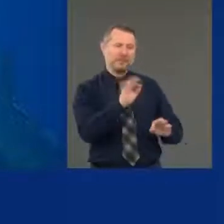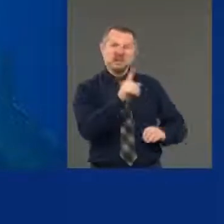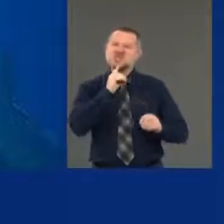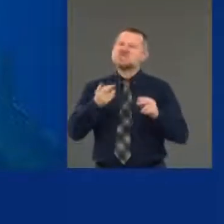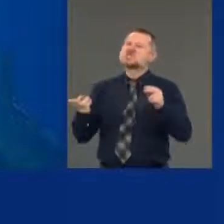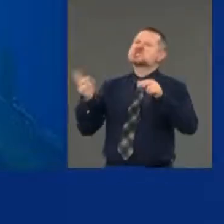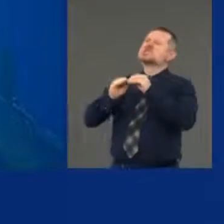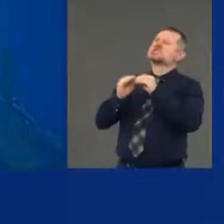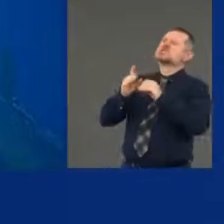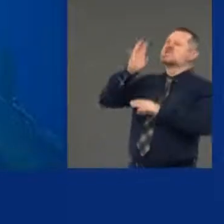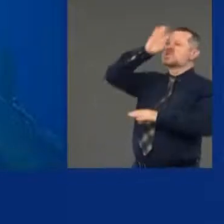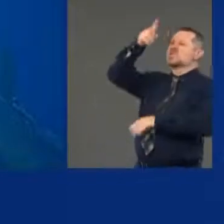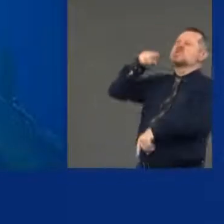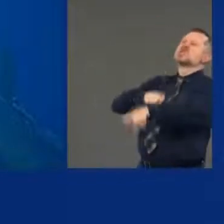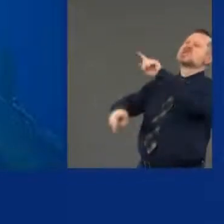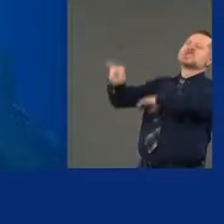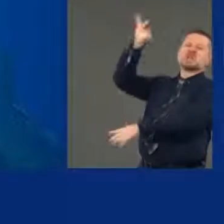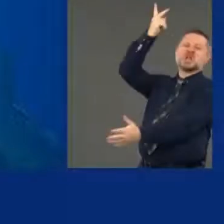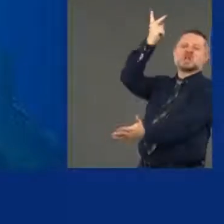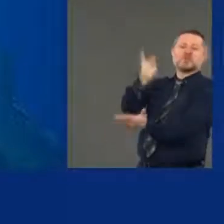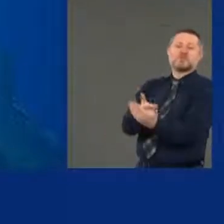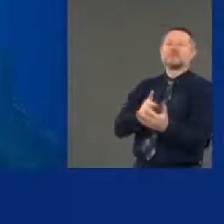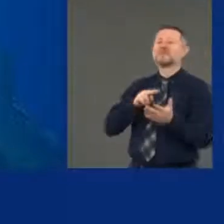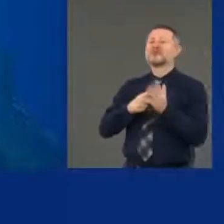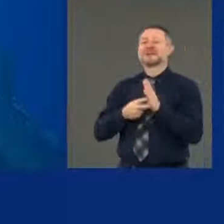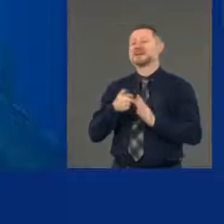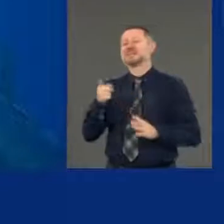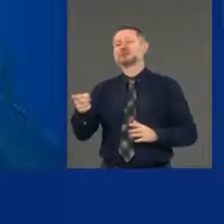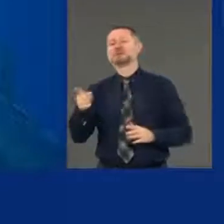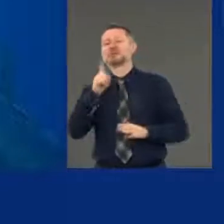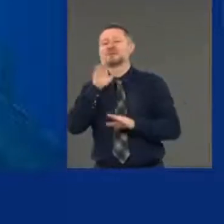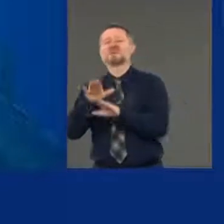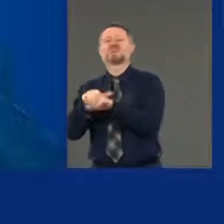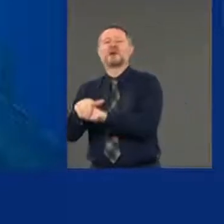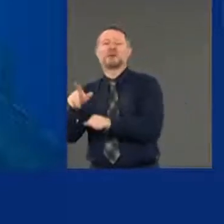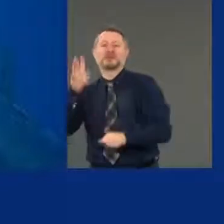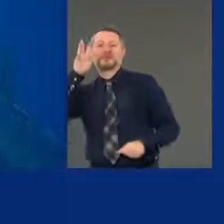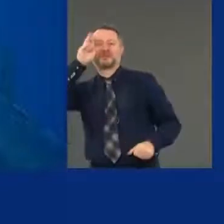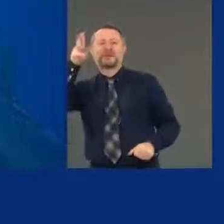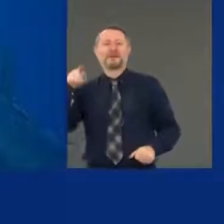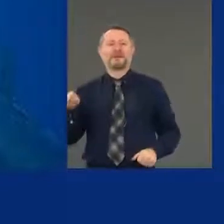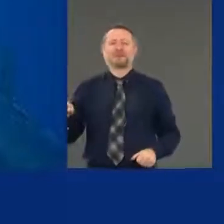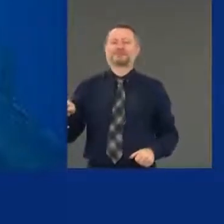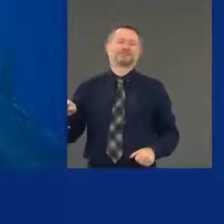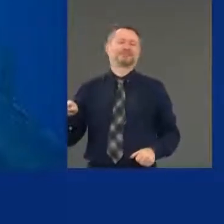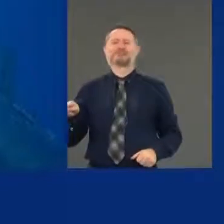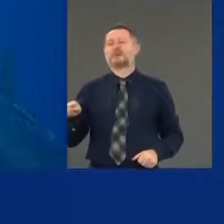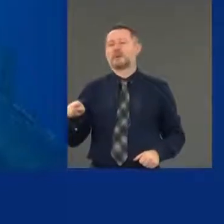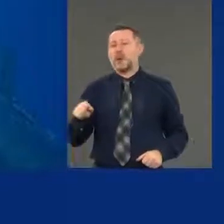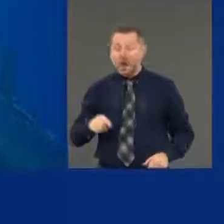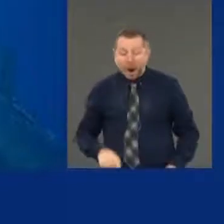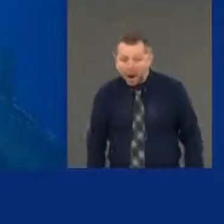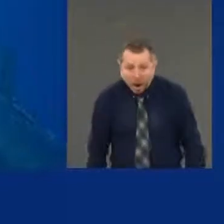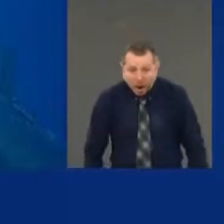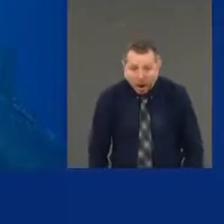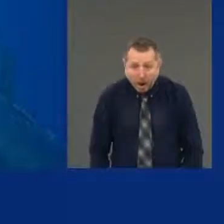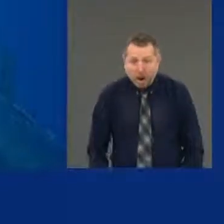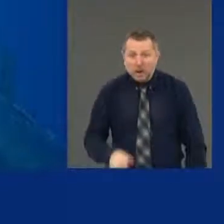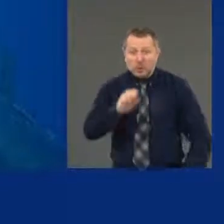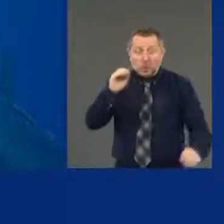It's all made up. It's all fabricated. There's no fact to any of it.